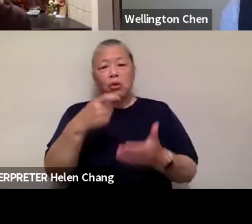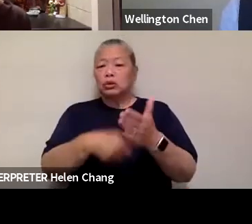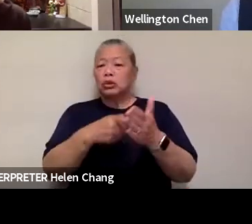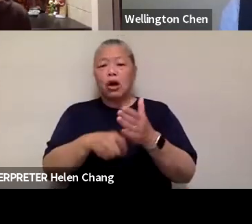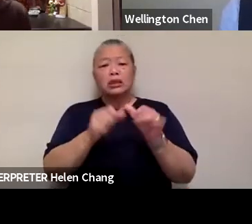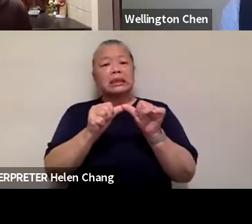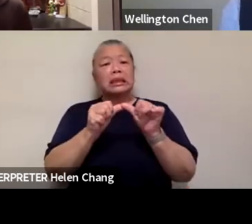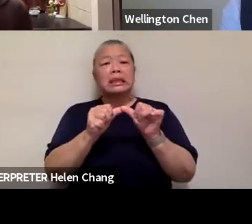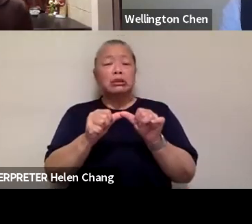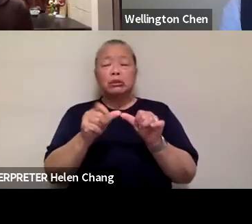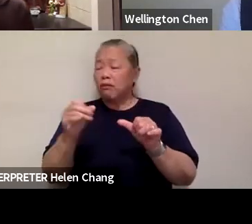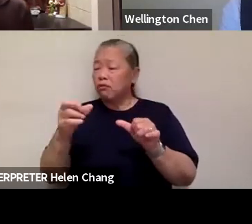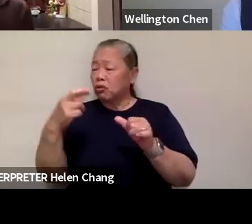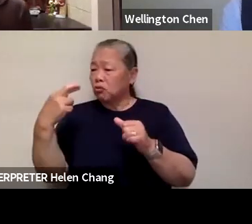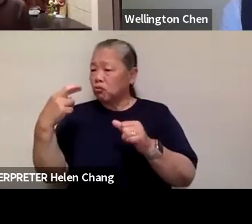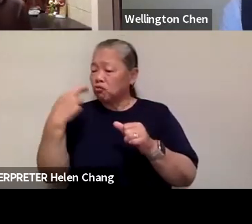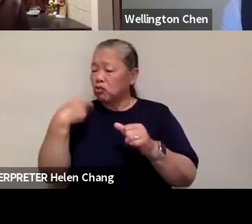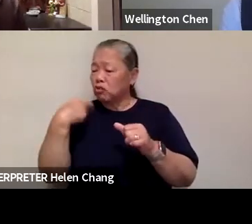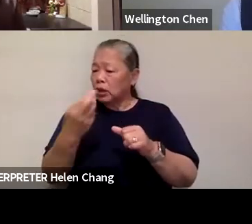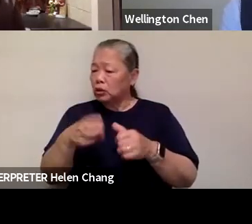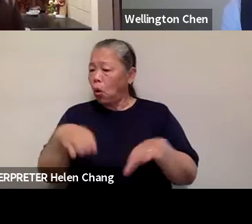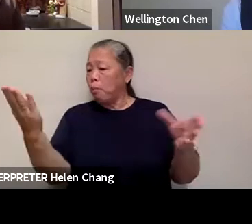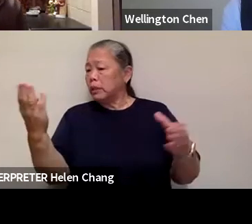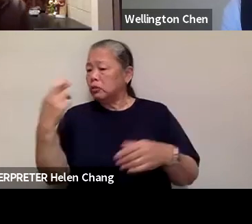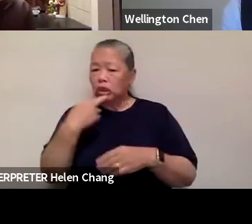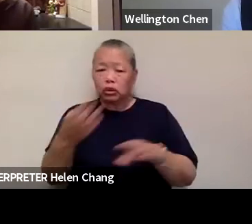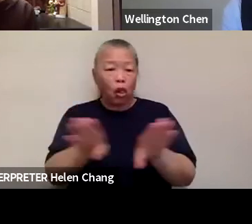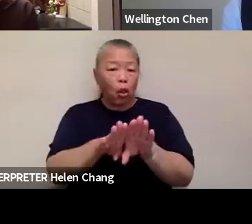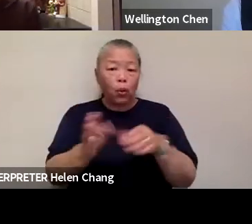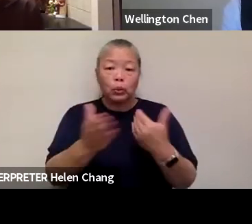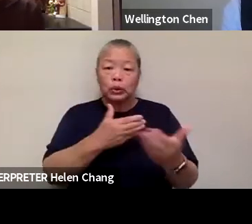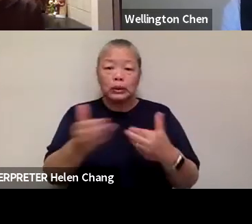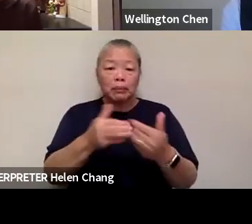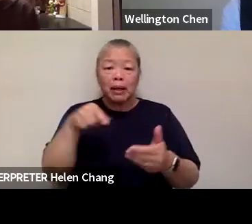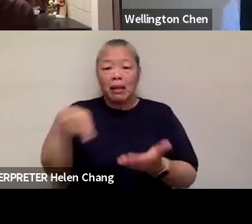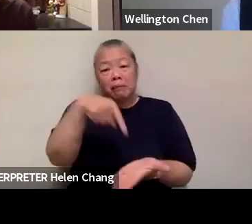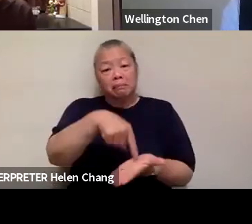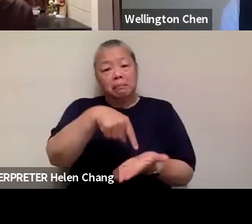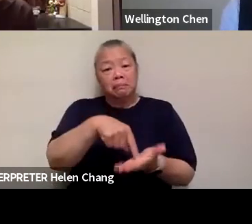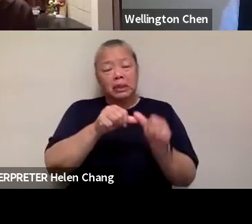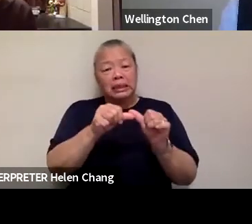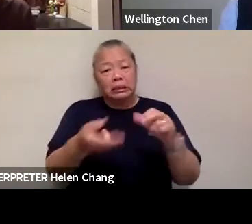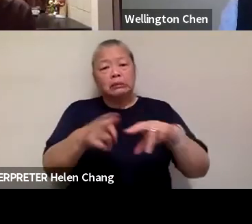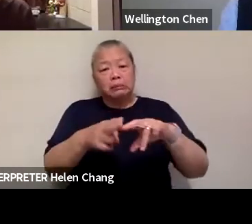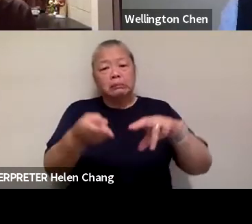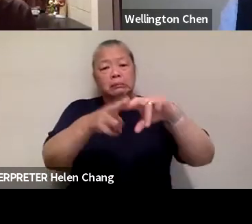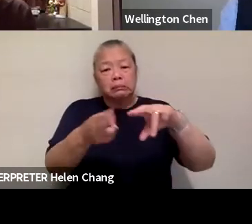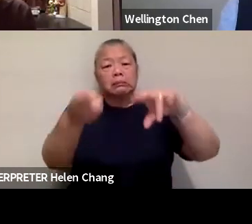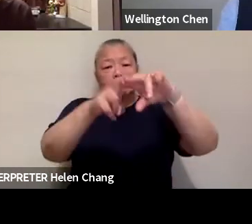restaurant or not, those fixed costs is there. And so multiply that to 2024